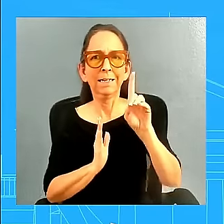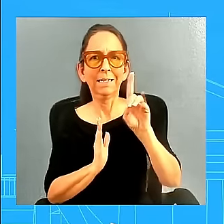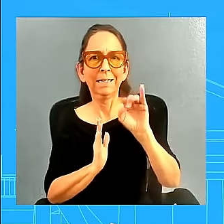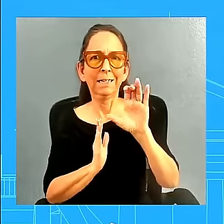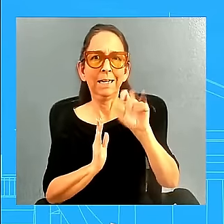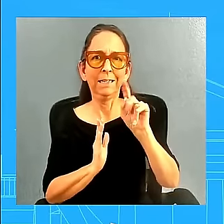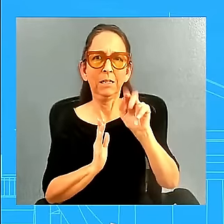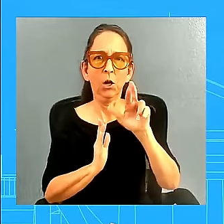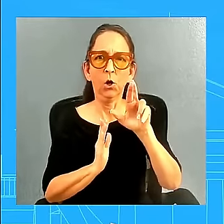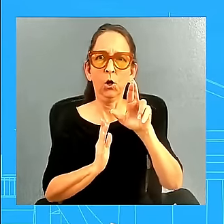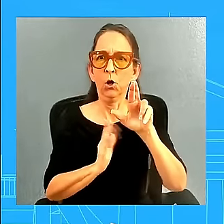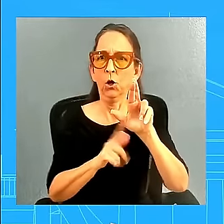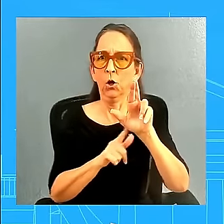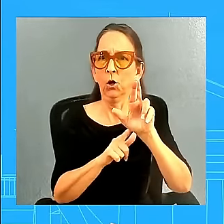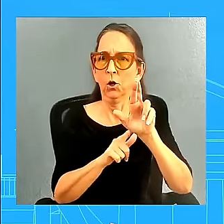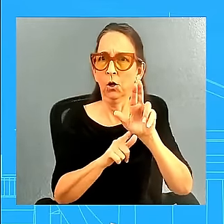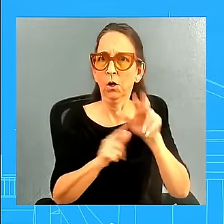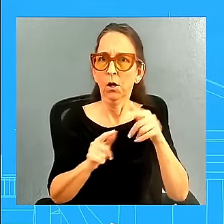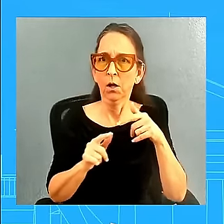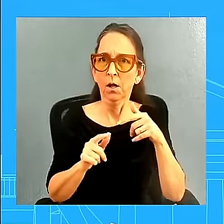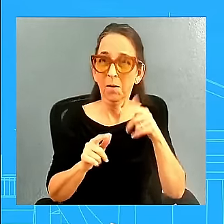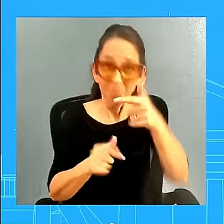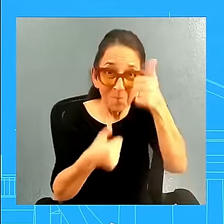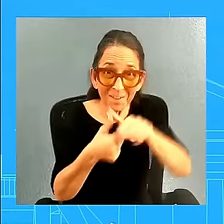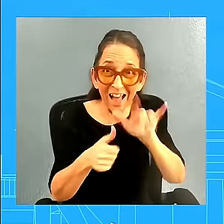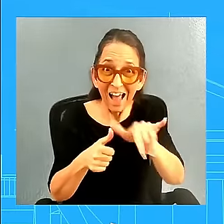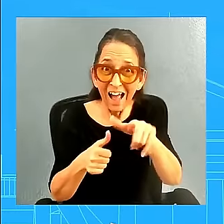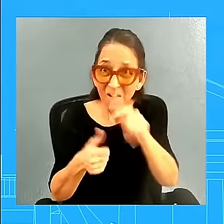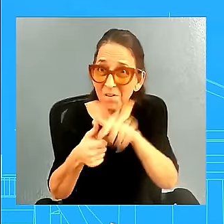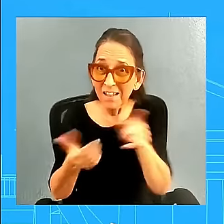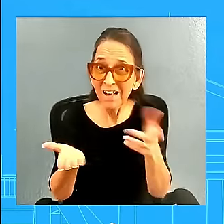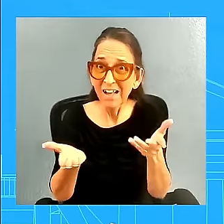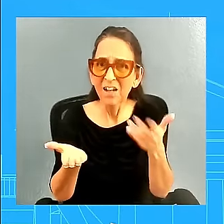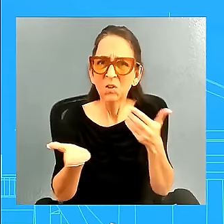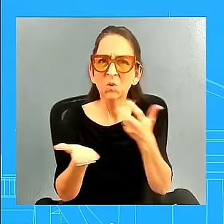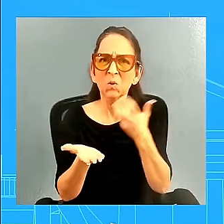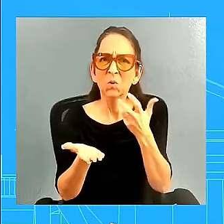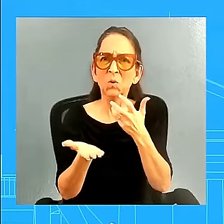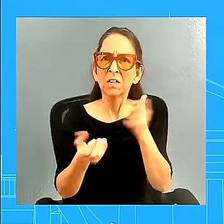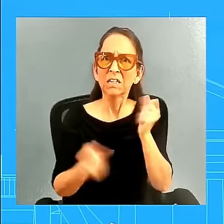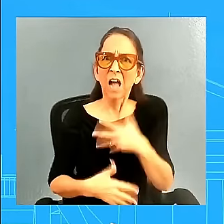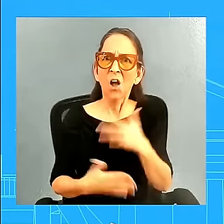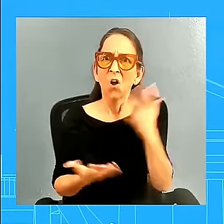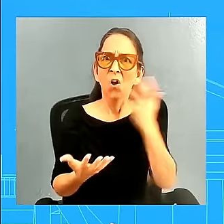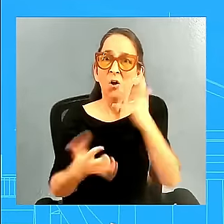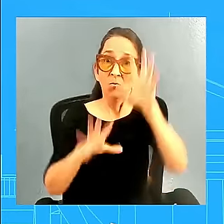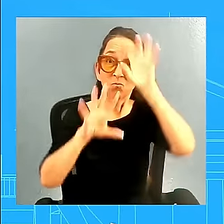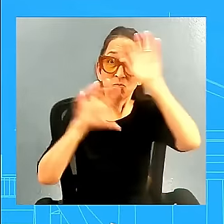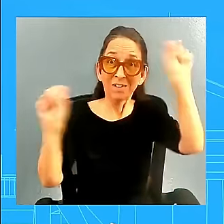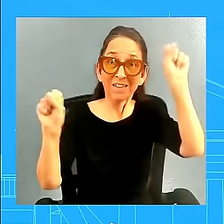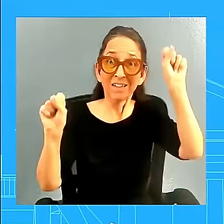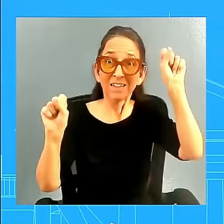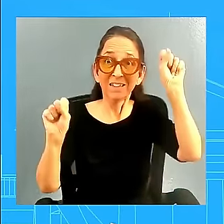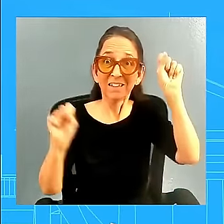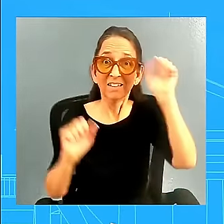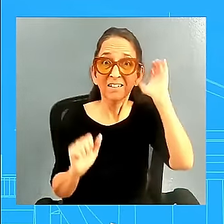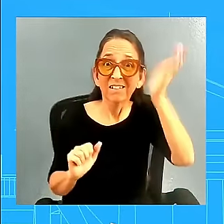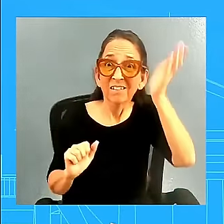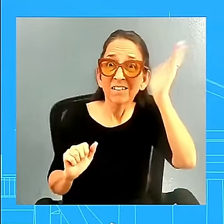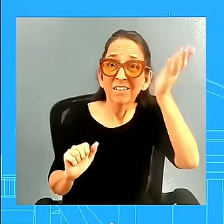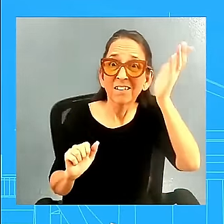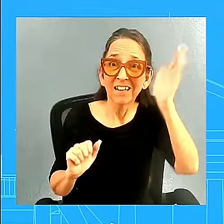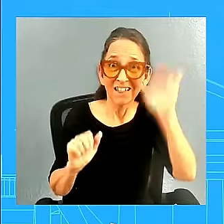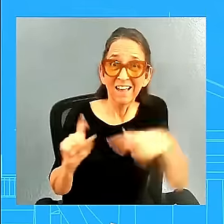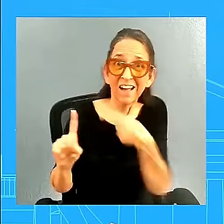you know, the president has spoke, spoken about this and given speeches on this. And that's why I continue to point to January